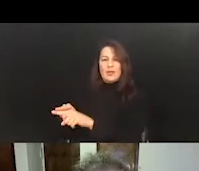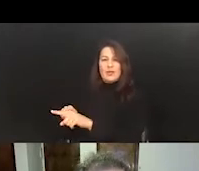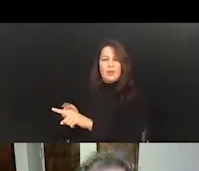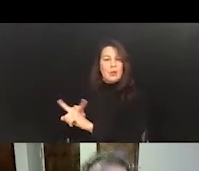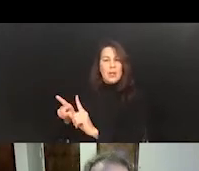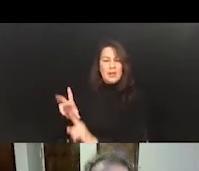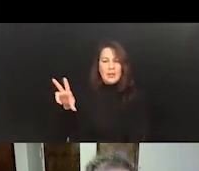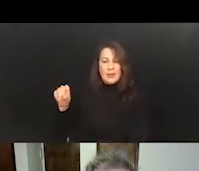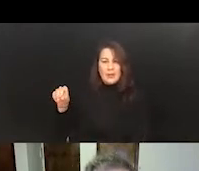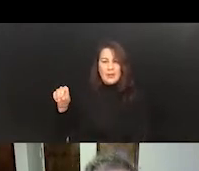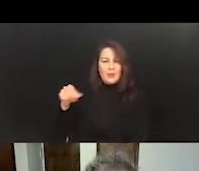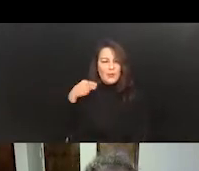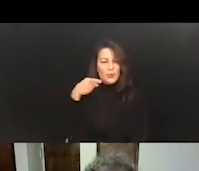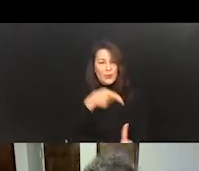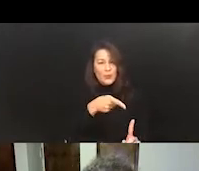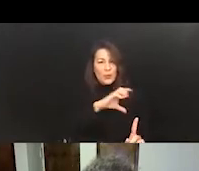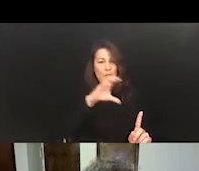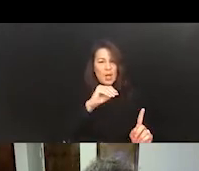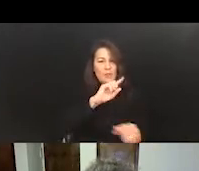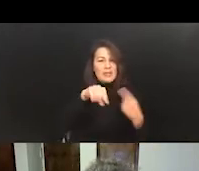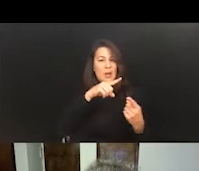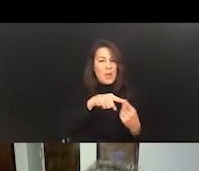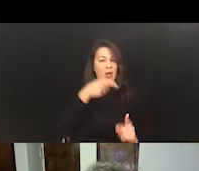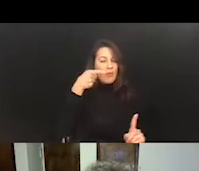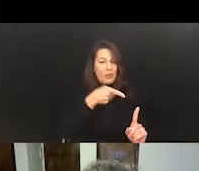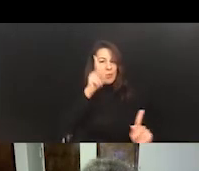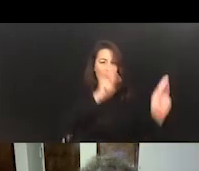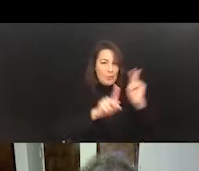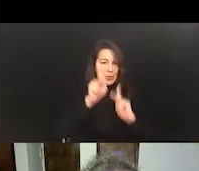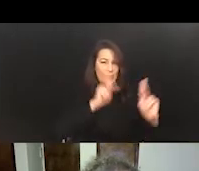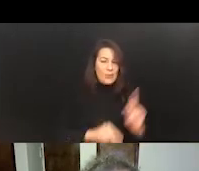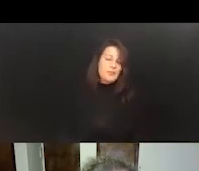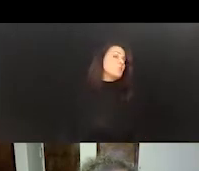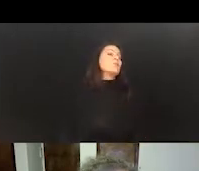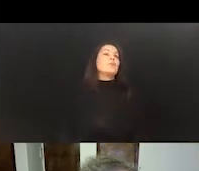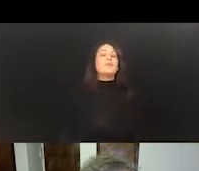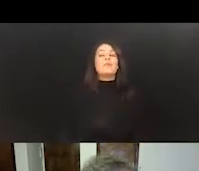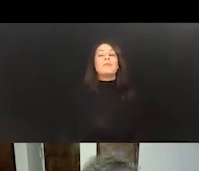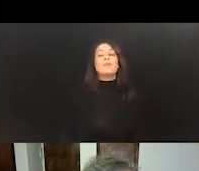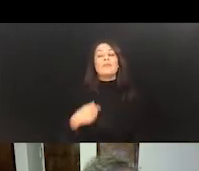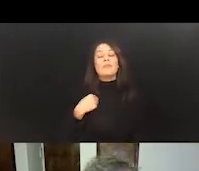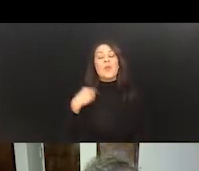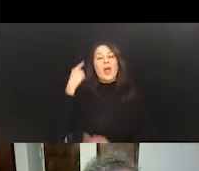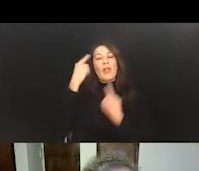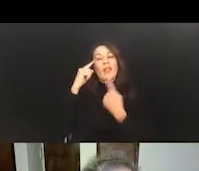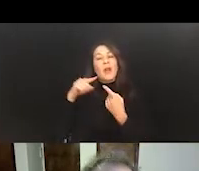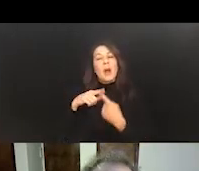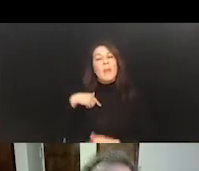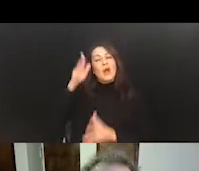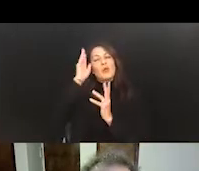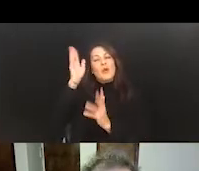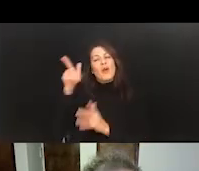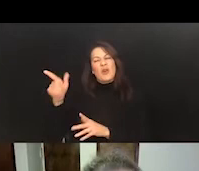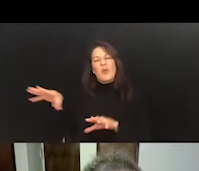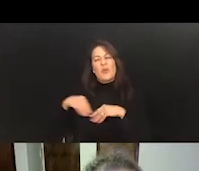are about their people are about people. You know, I always think about my grandfather, who was a business owner. And he